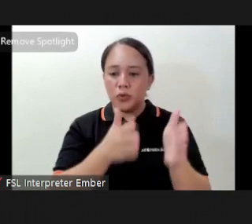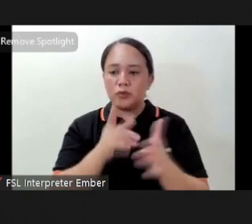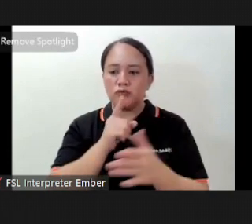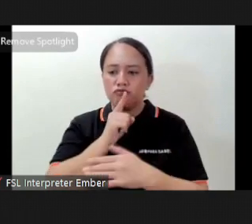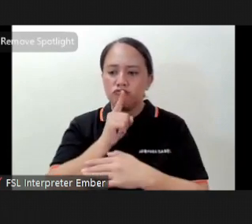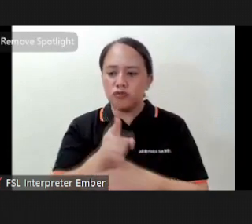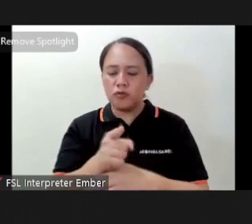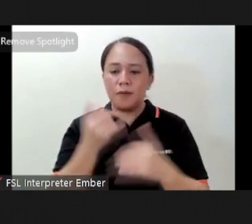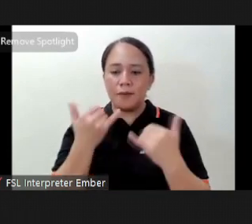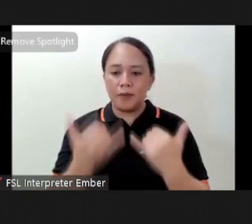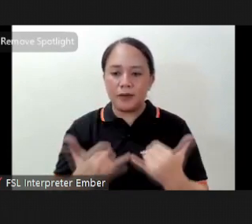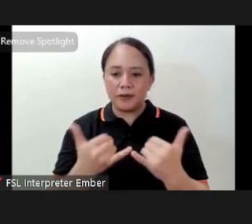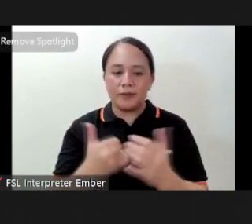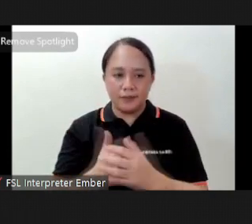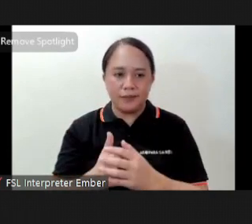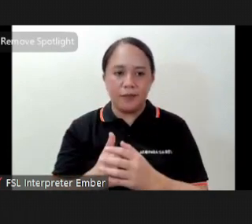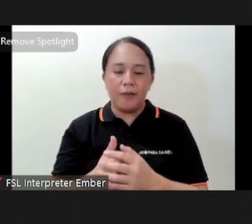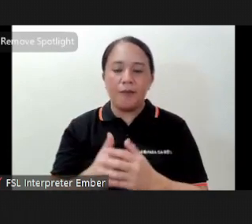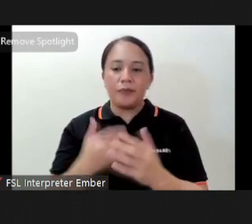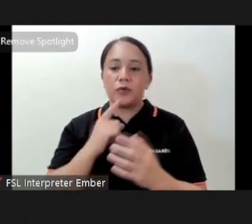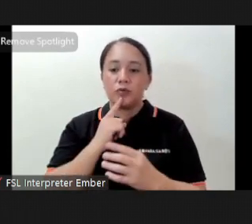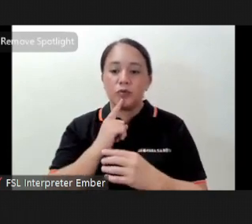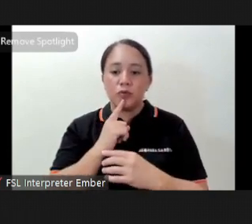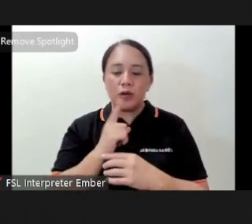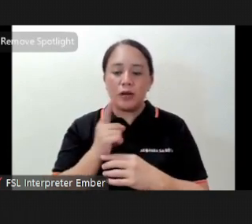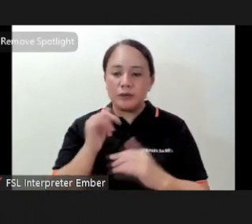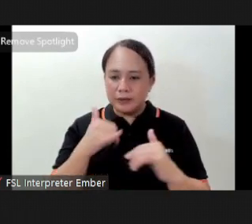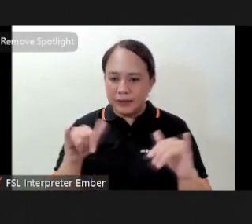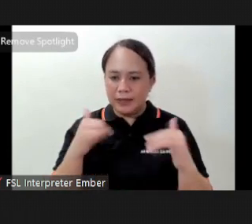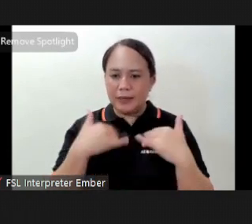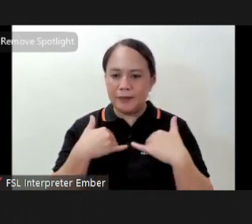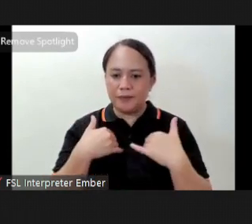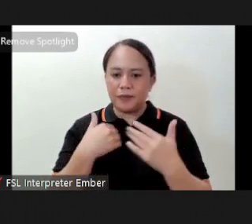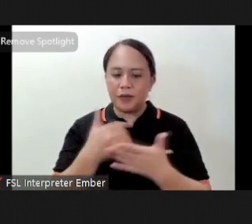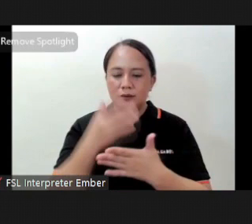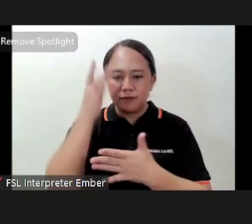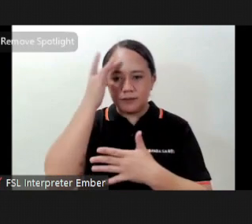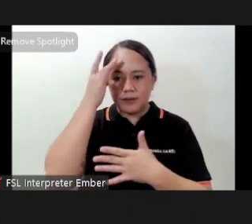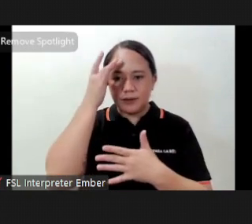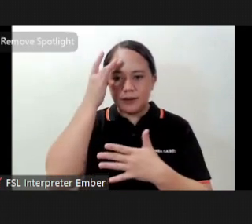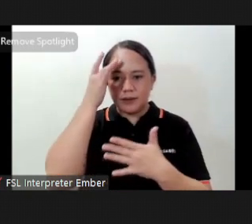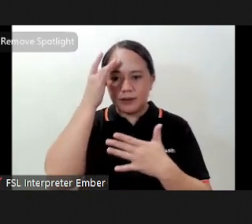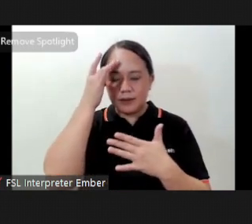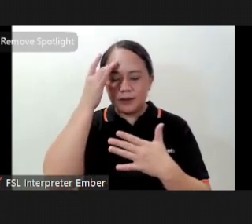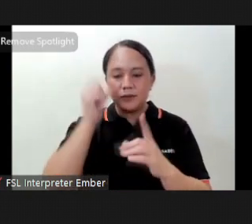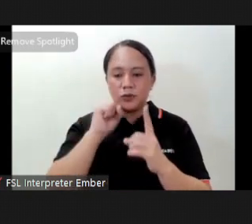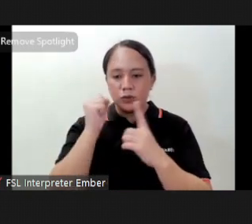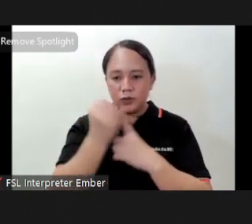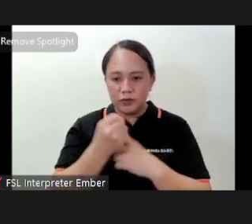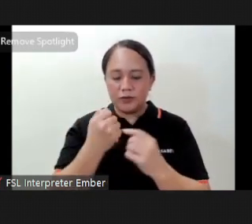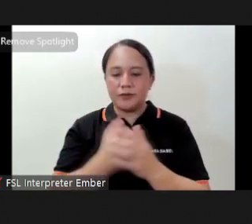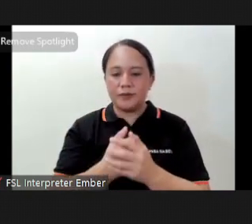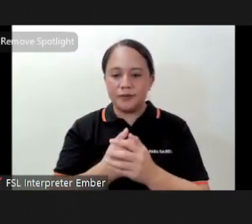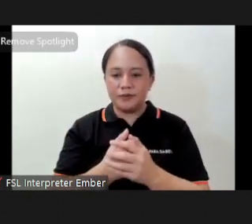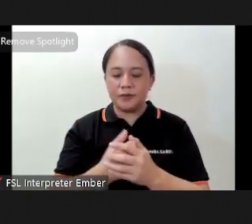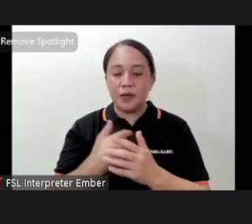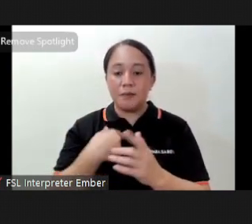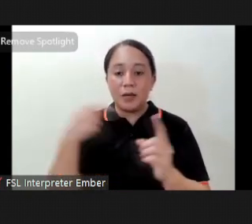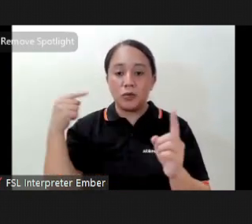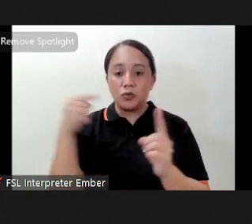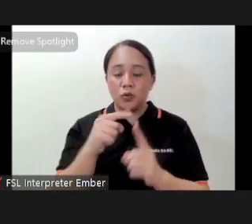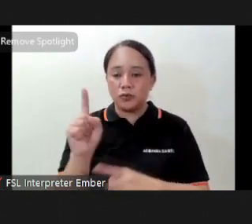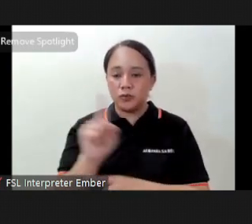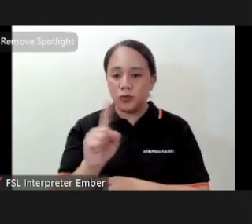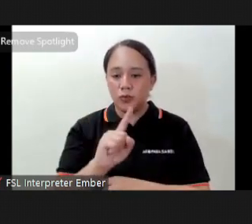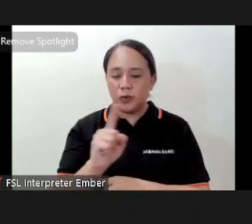be present in the moment and really it also helps you with your mental state now my main point is that